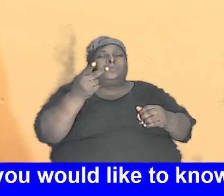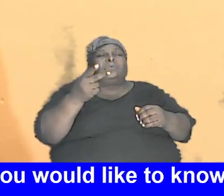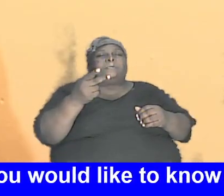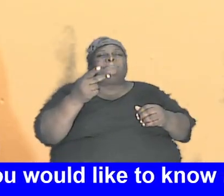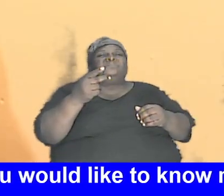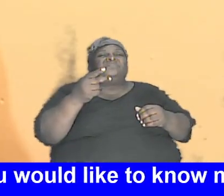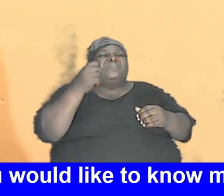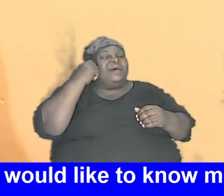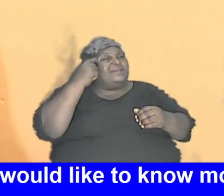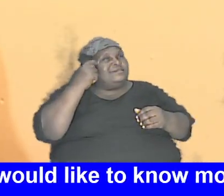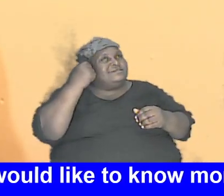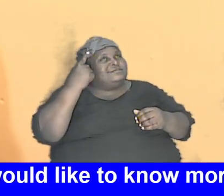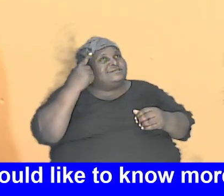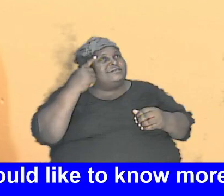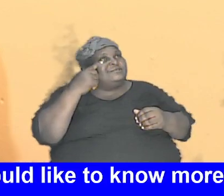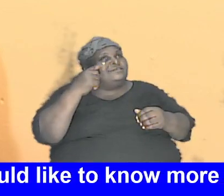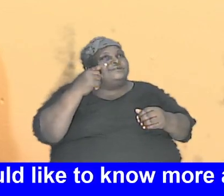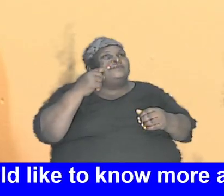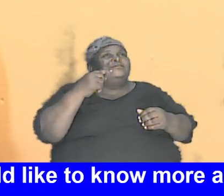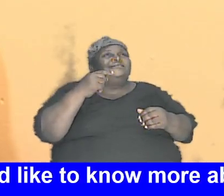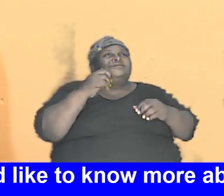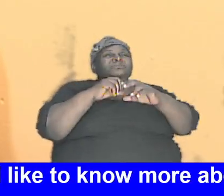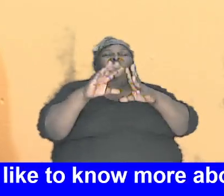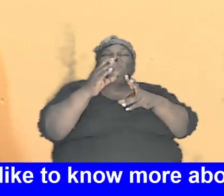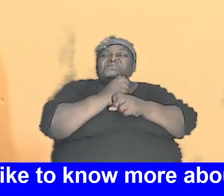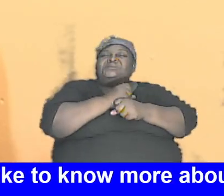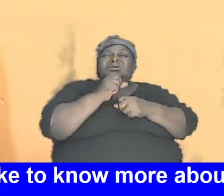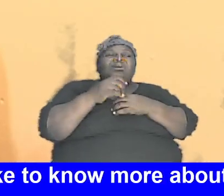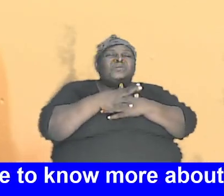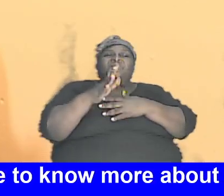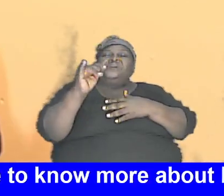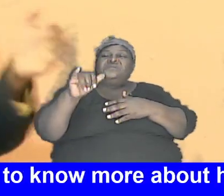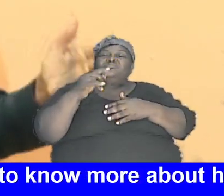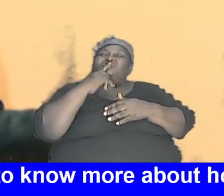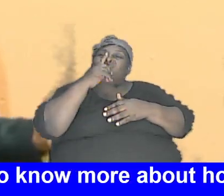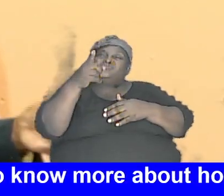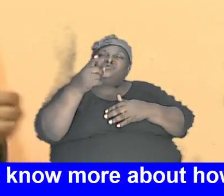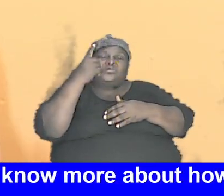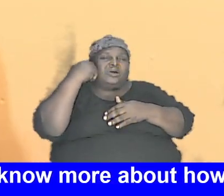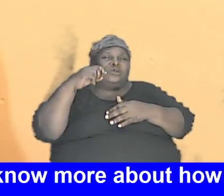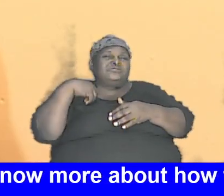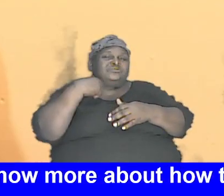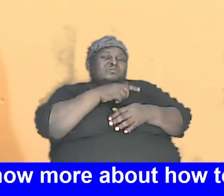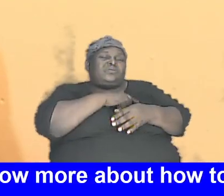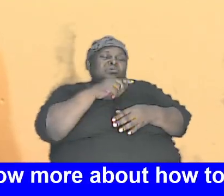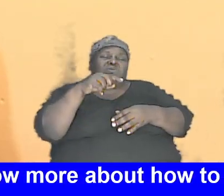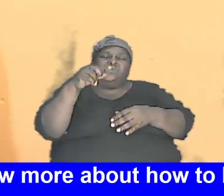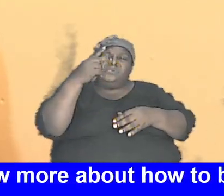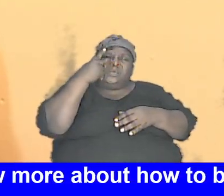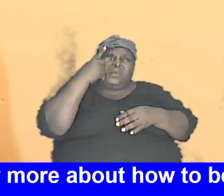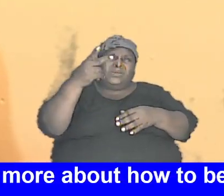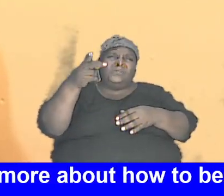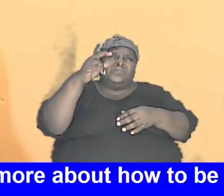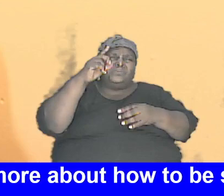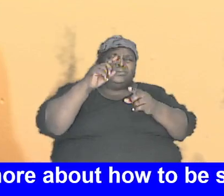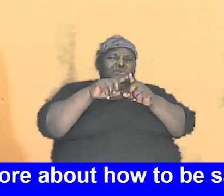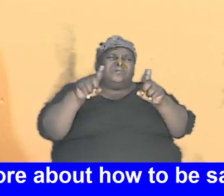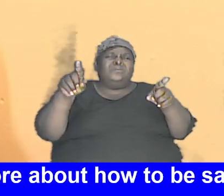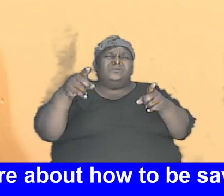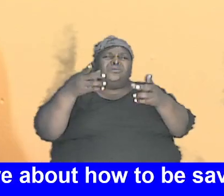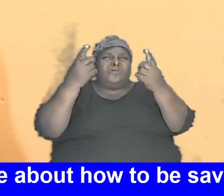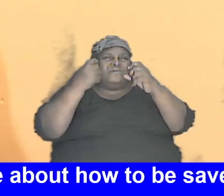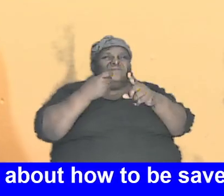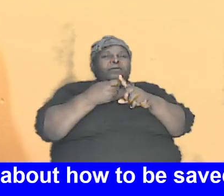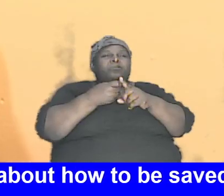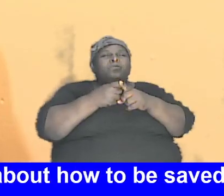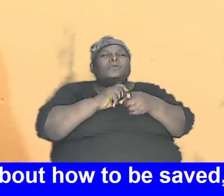understanding that it does not take away from the fact because we look different that we would have come from one common